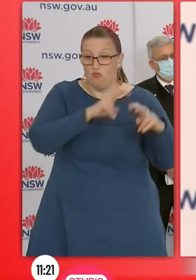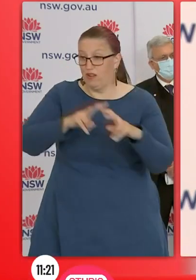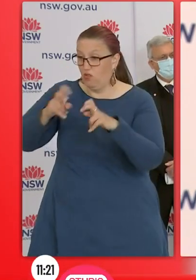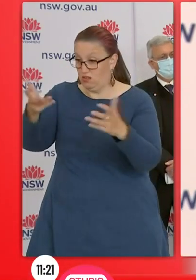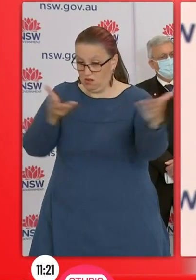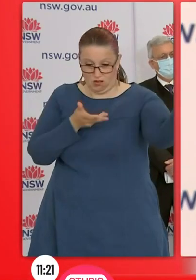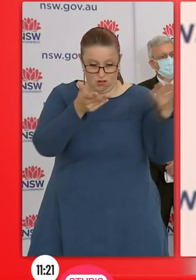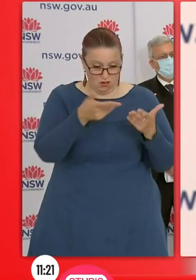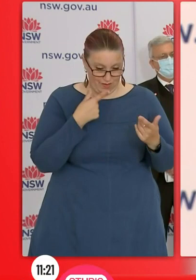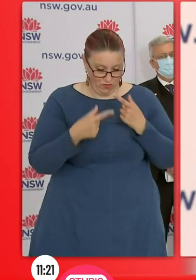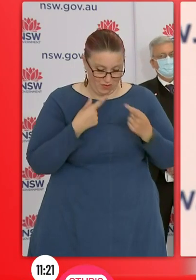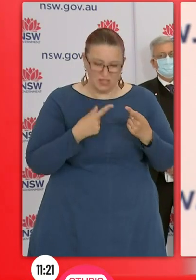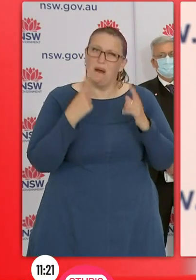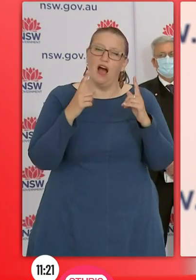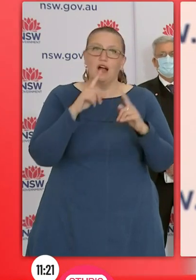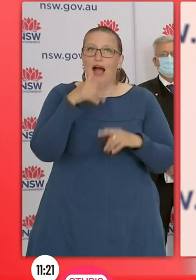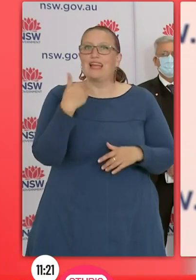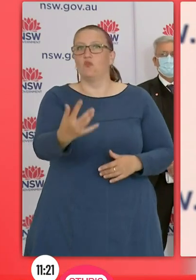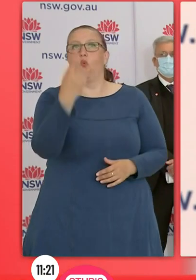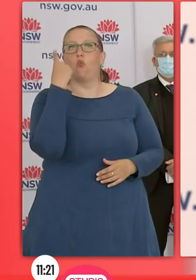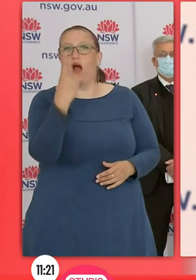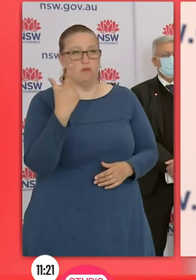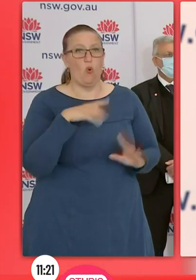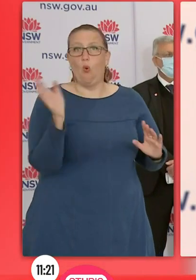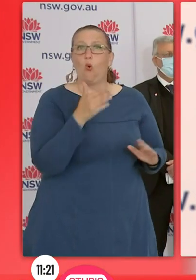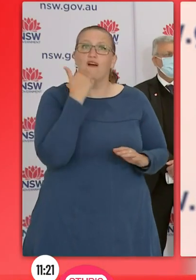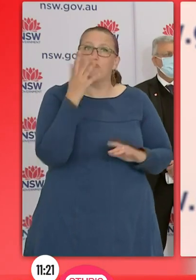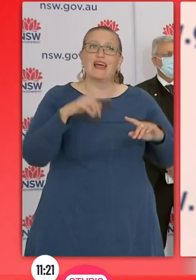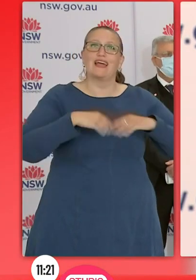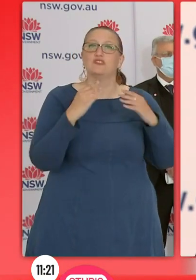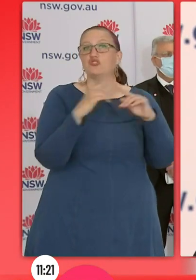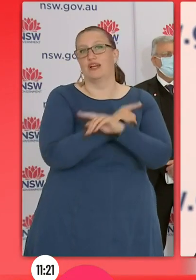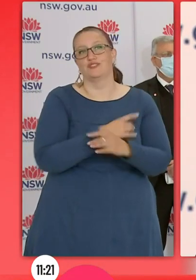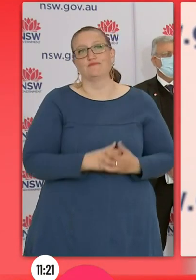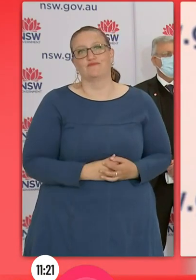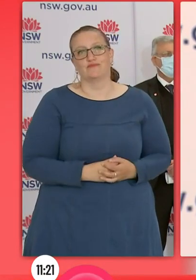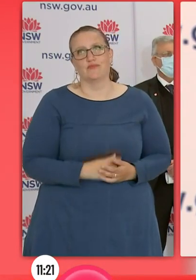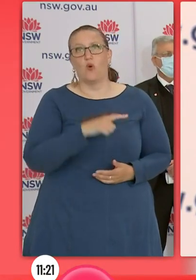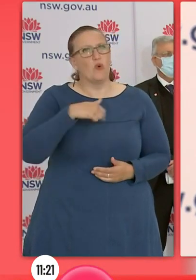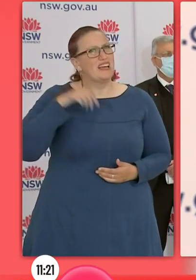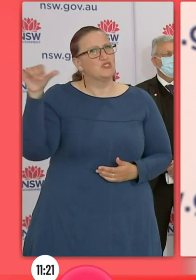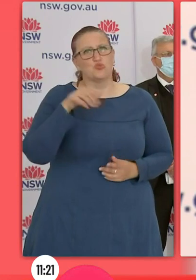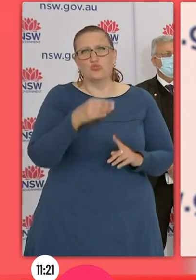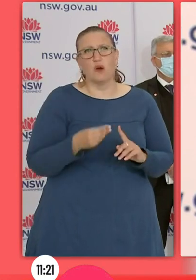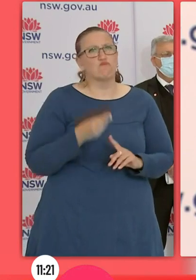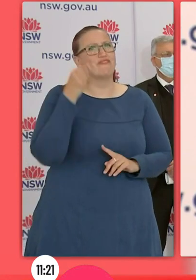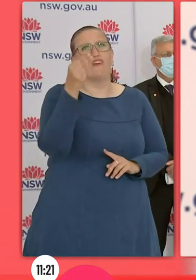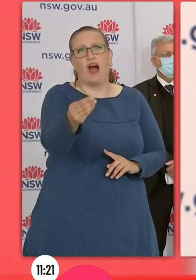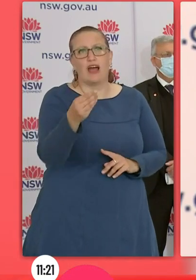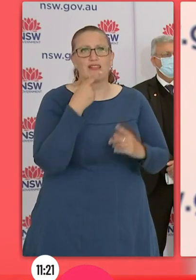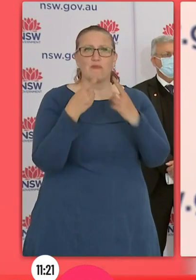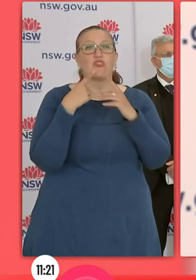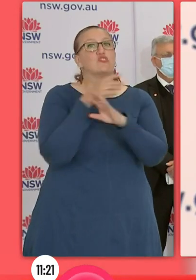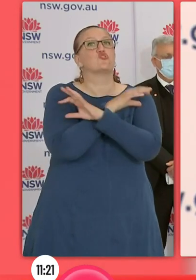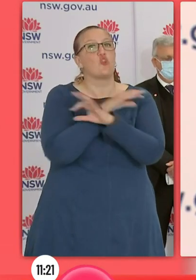But that's depending on a number of variables. And we shouldn't be in the habit of providing information which is not certain because it